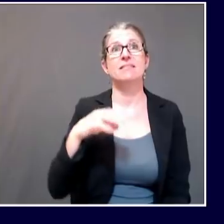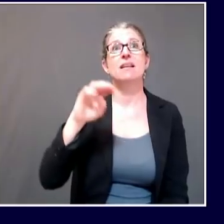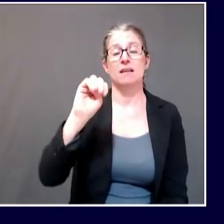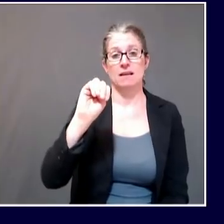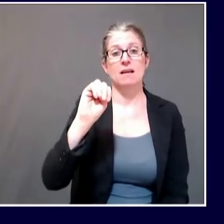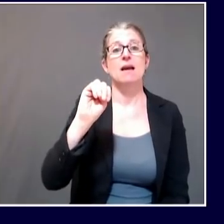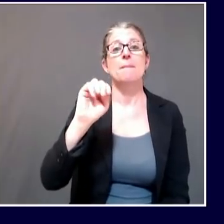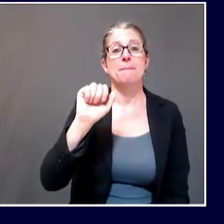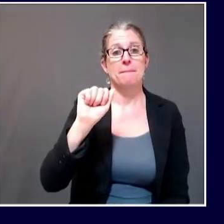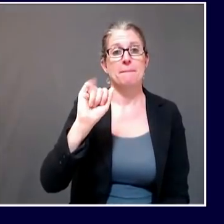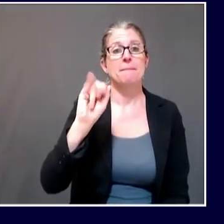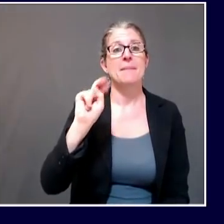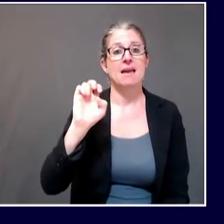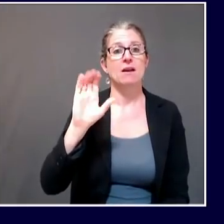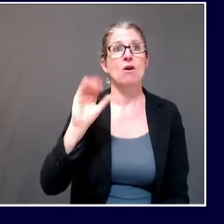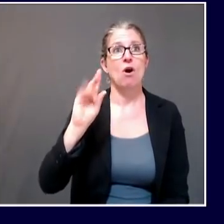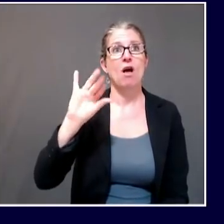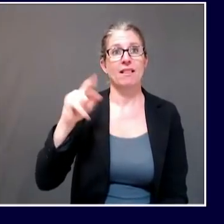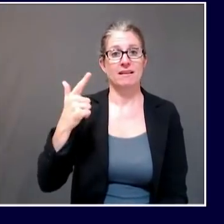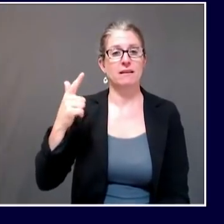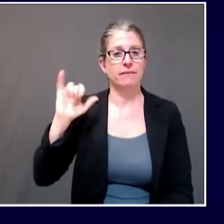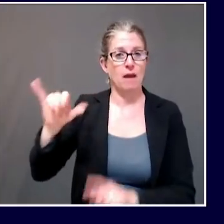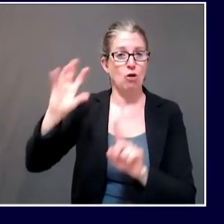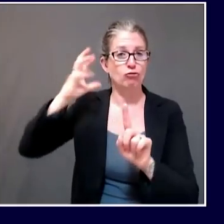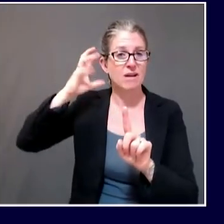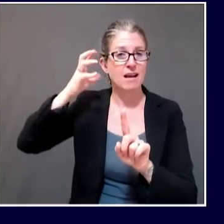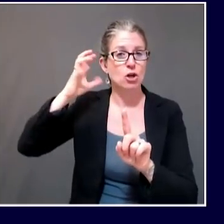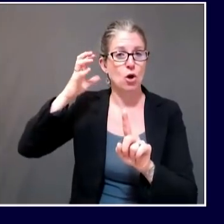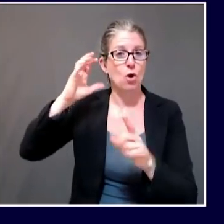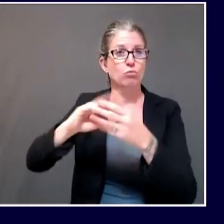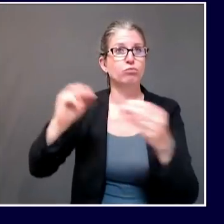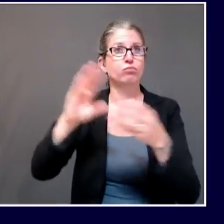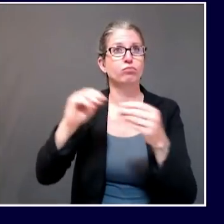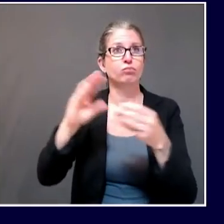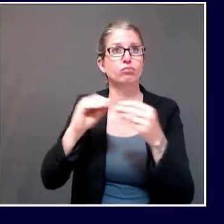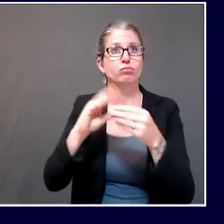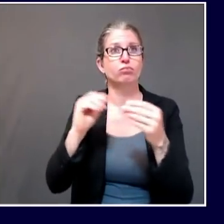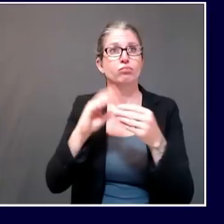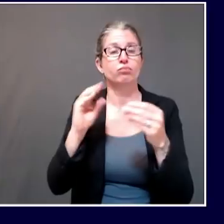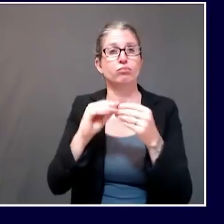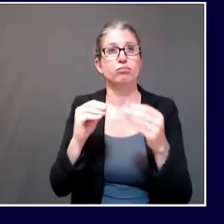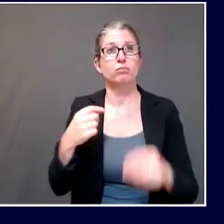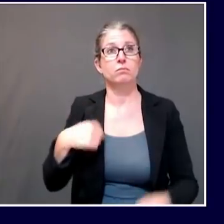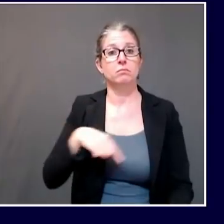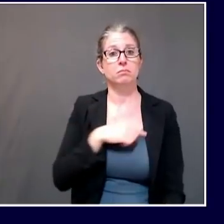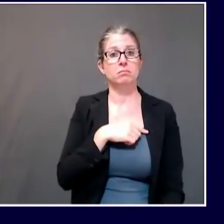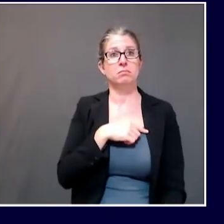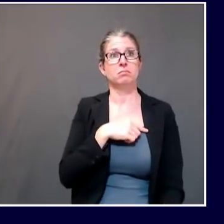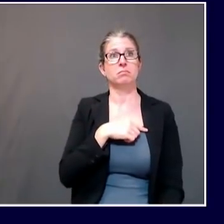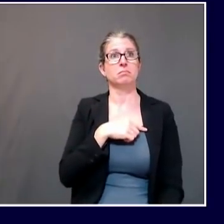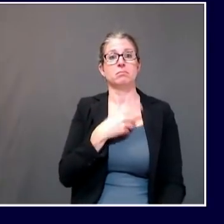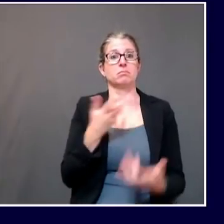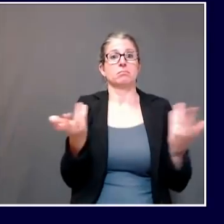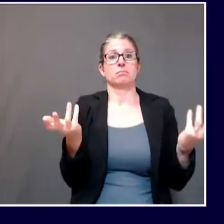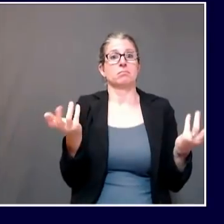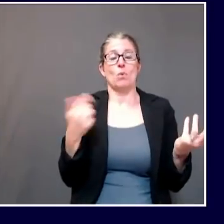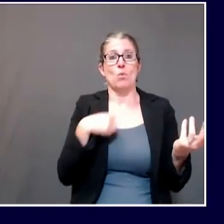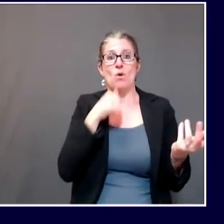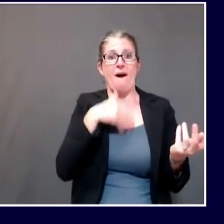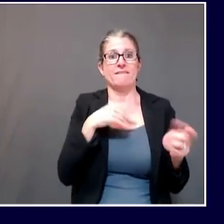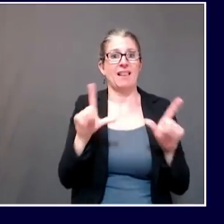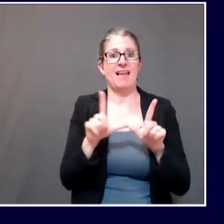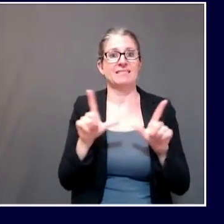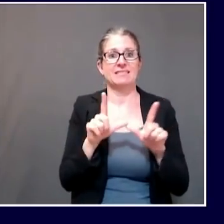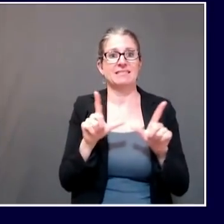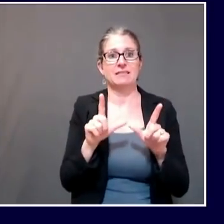And generally speaking, our ability to work with and enforce upon individuals, organizations rather,